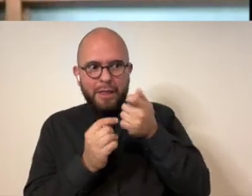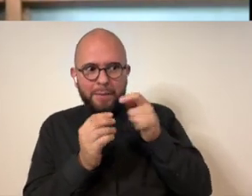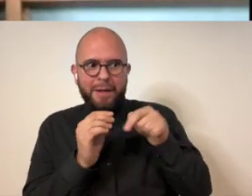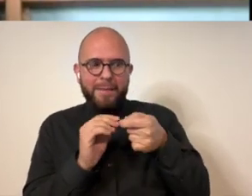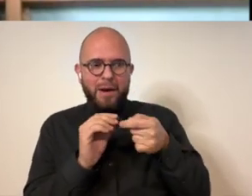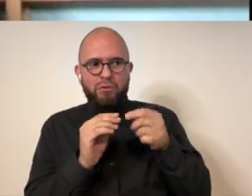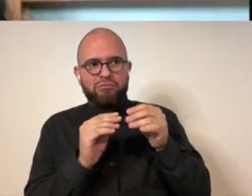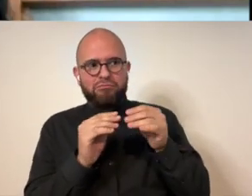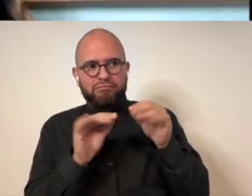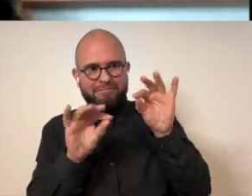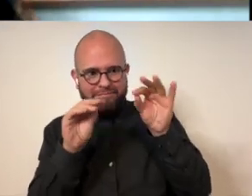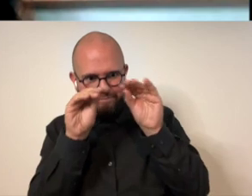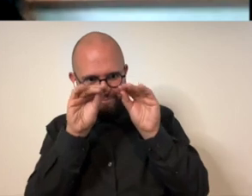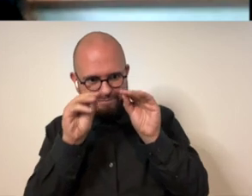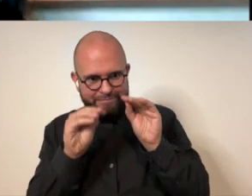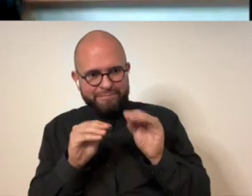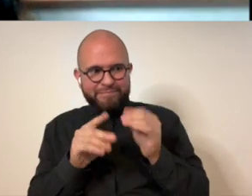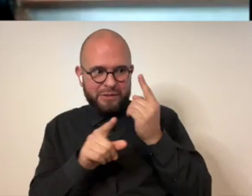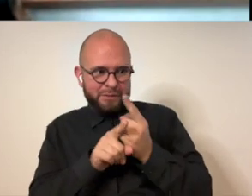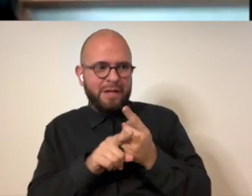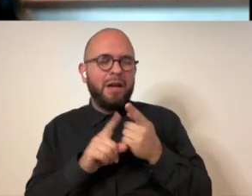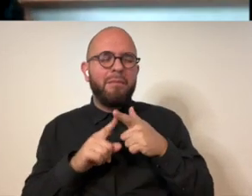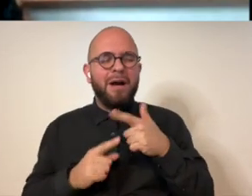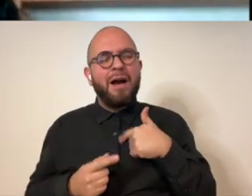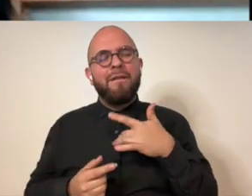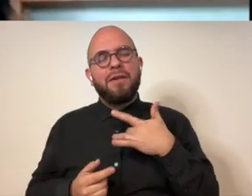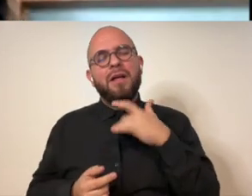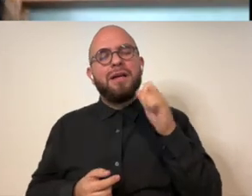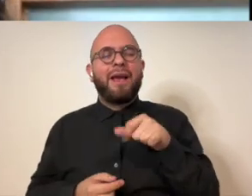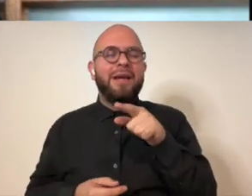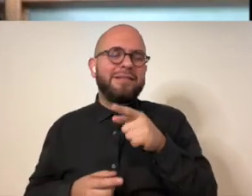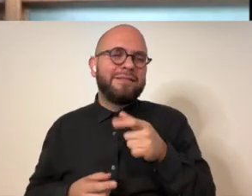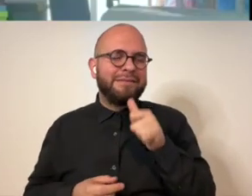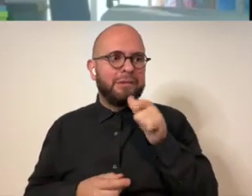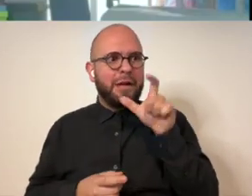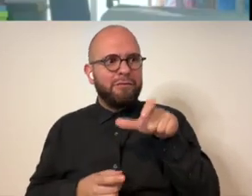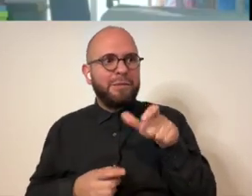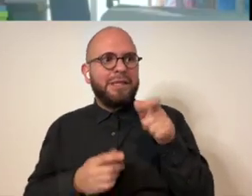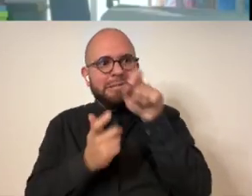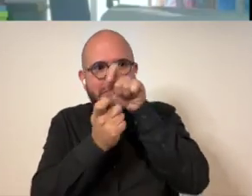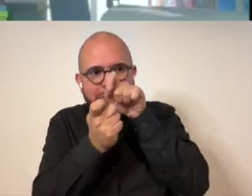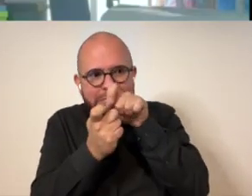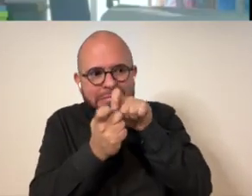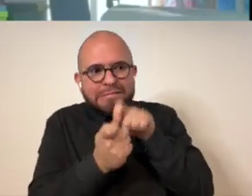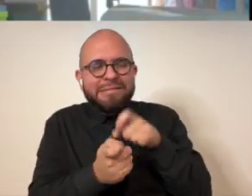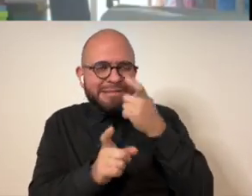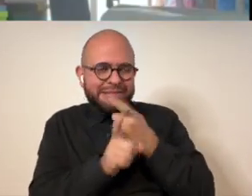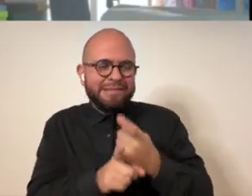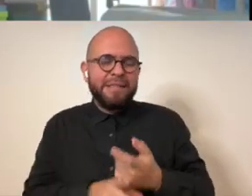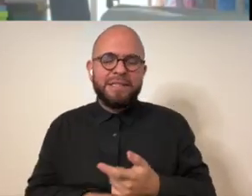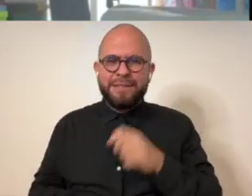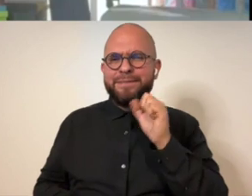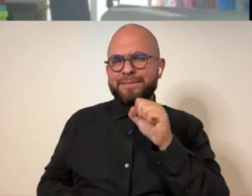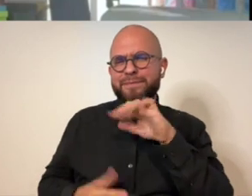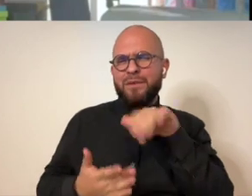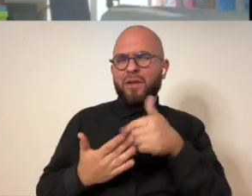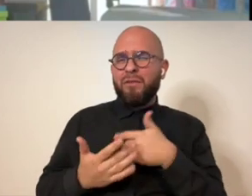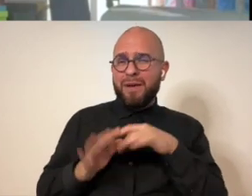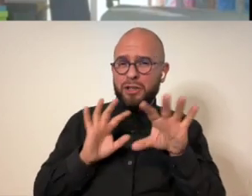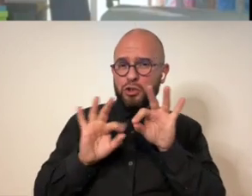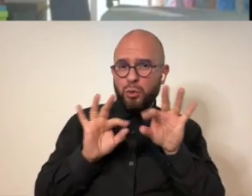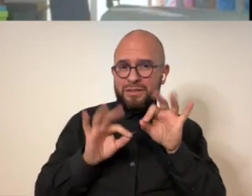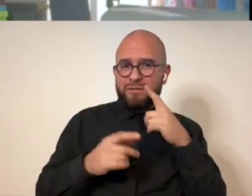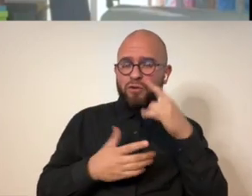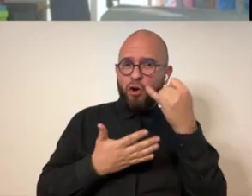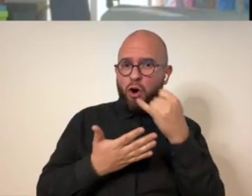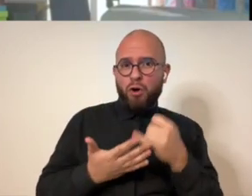at least also a little bit about being dexterous but yeah but it is more forgiving in some ways you know